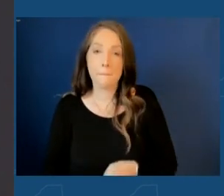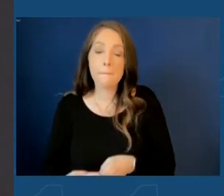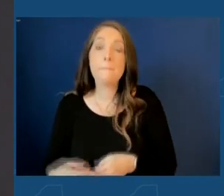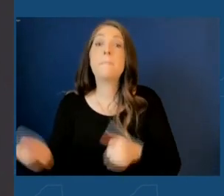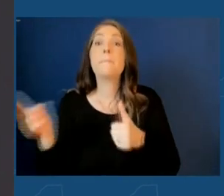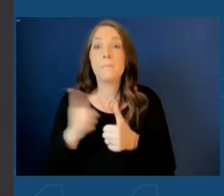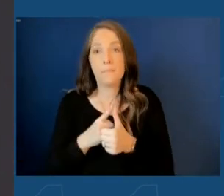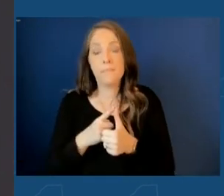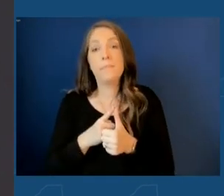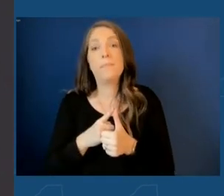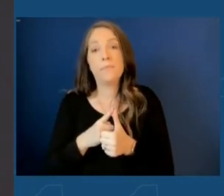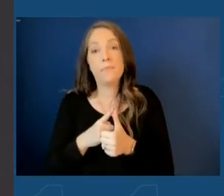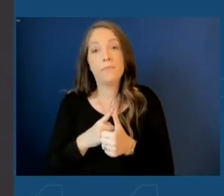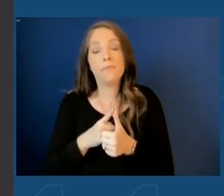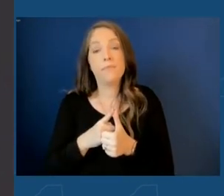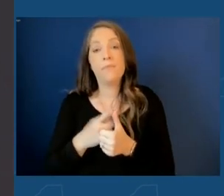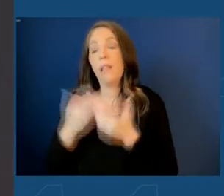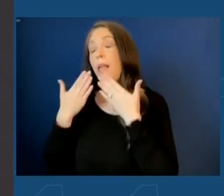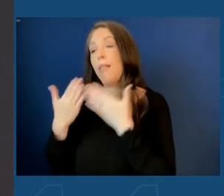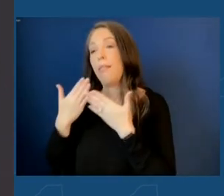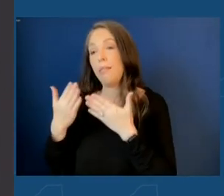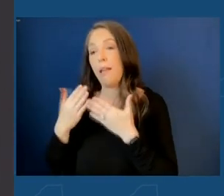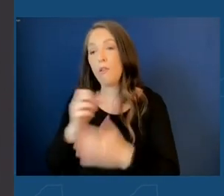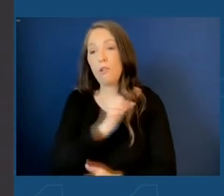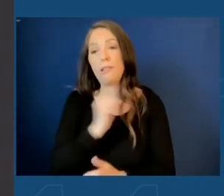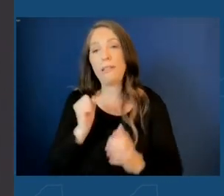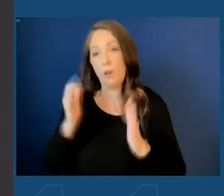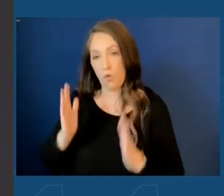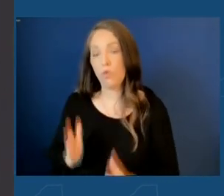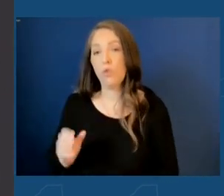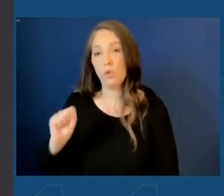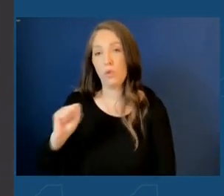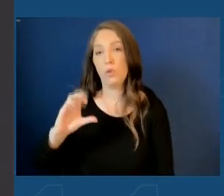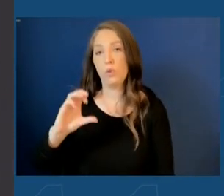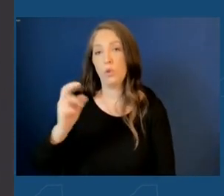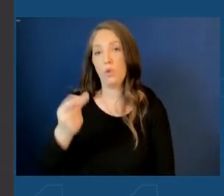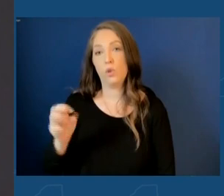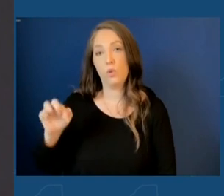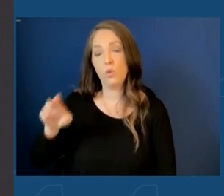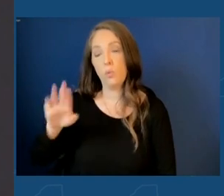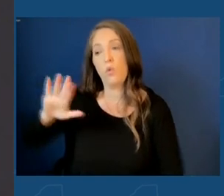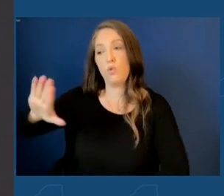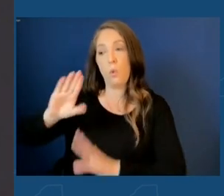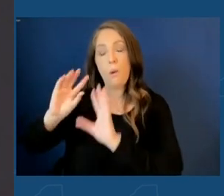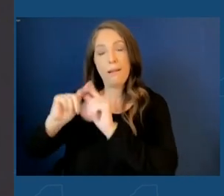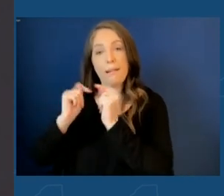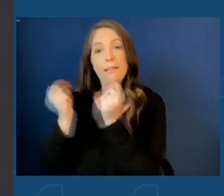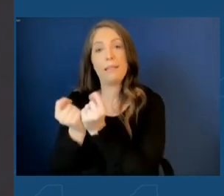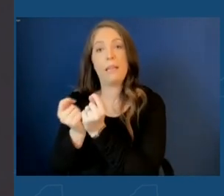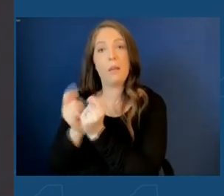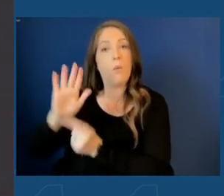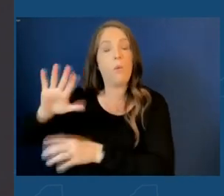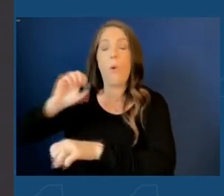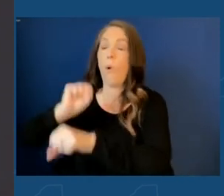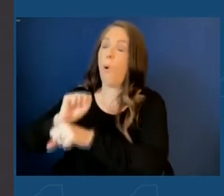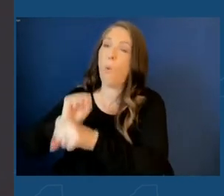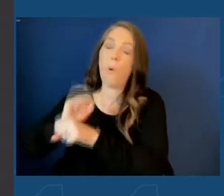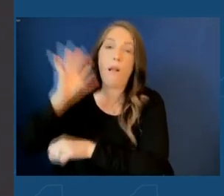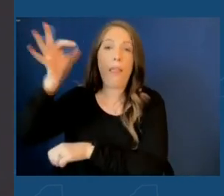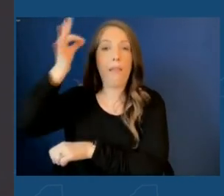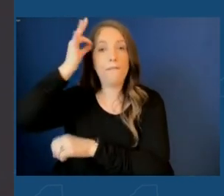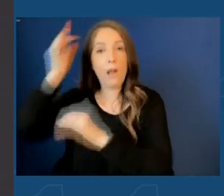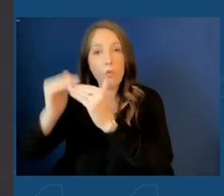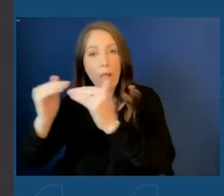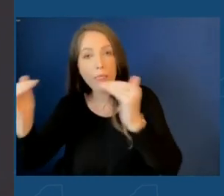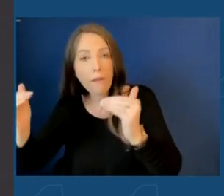First, I'm extremely thankful to Senator Schumer and his team for all their work at the federal level